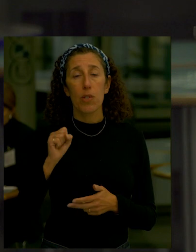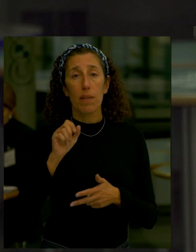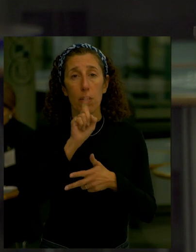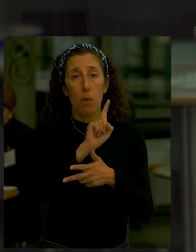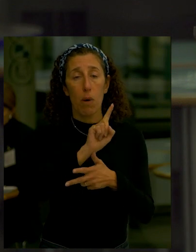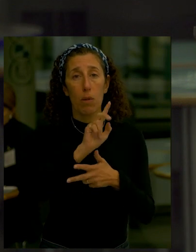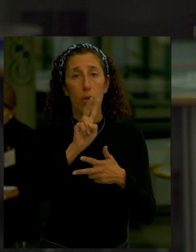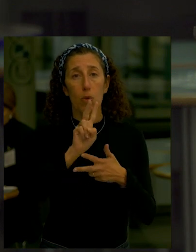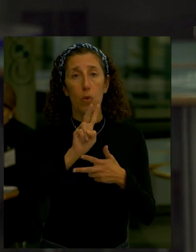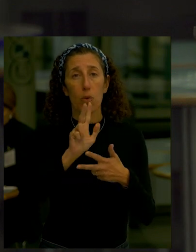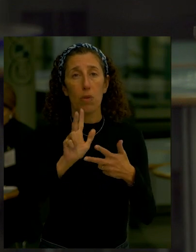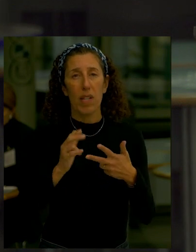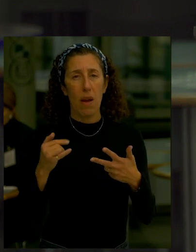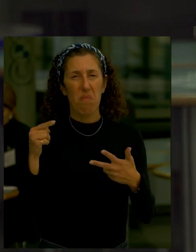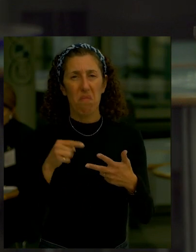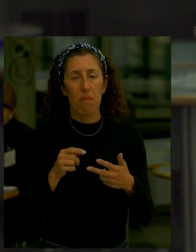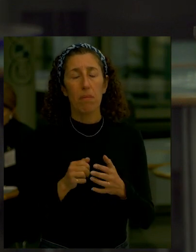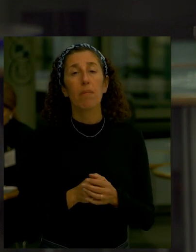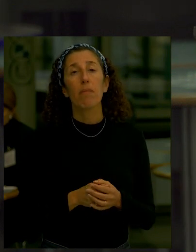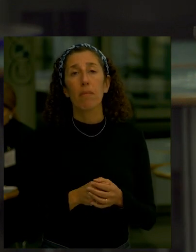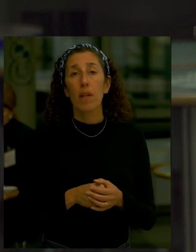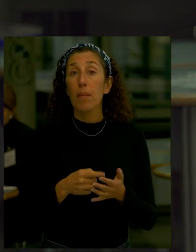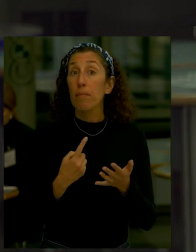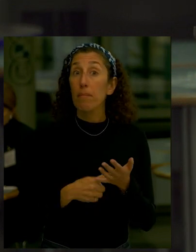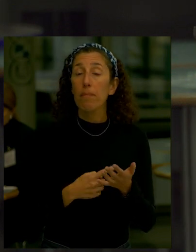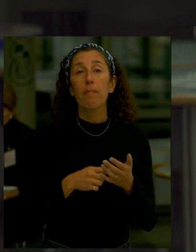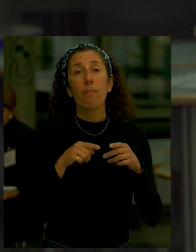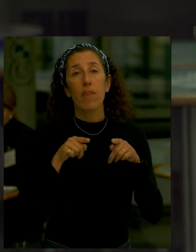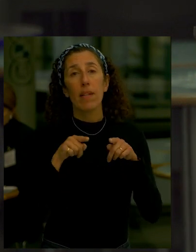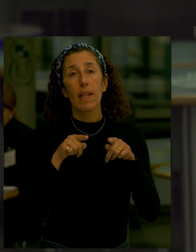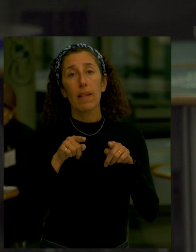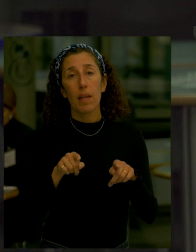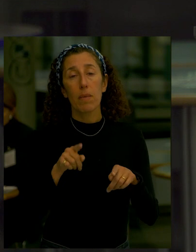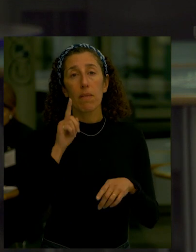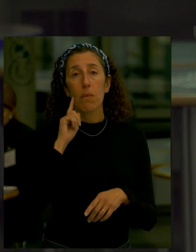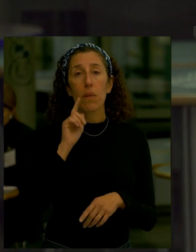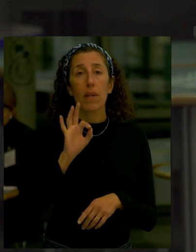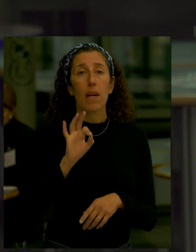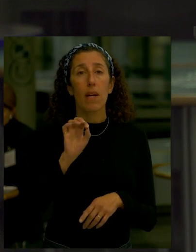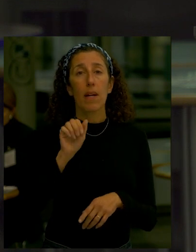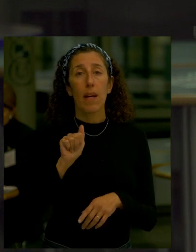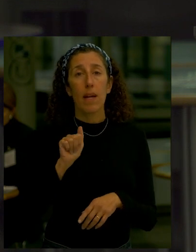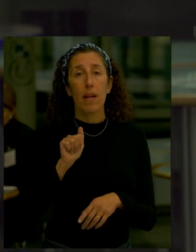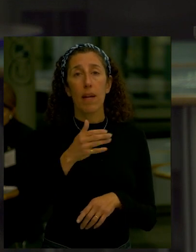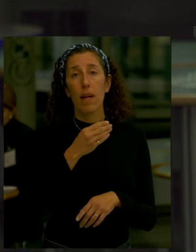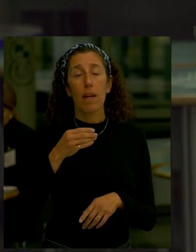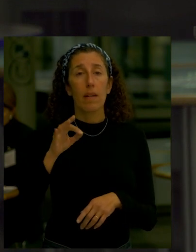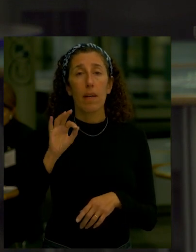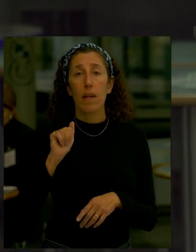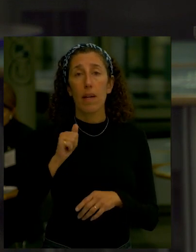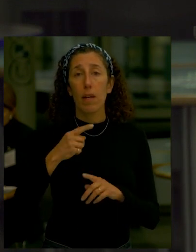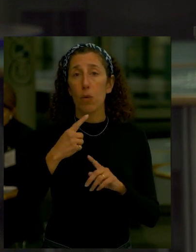team is going to share an update on the alignment along route 9a and the 9a crossing they'll also